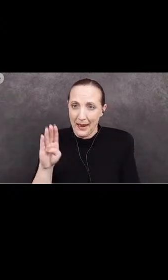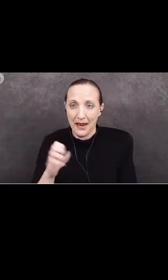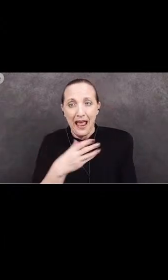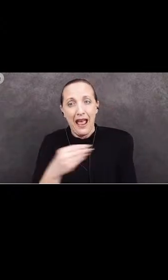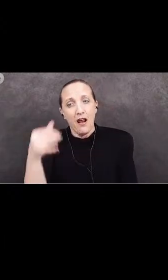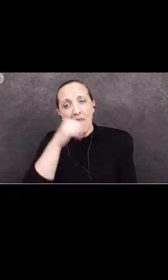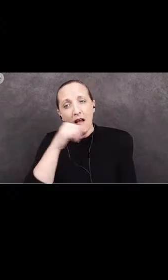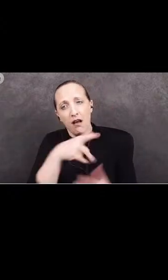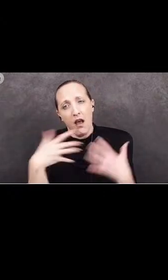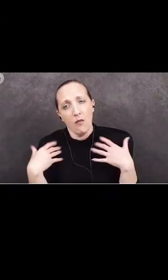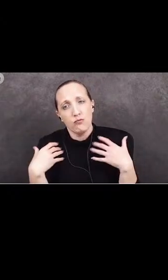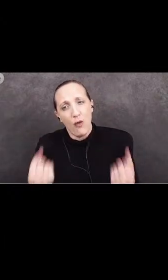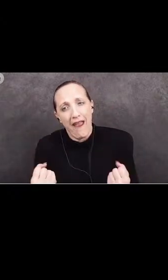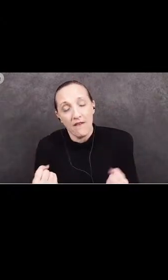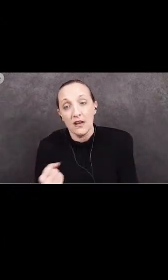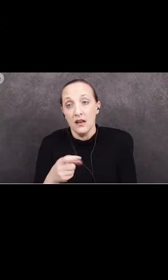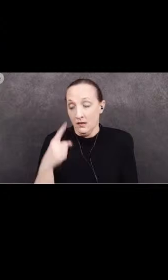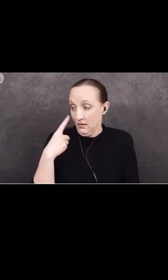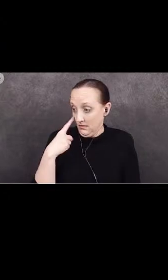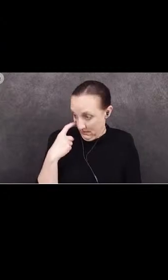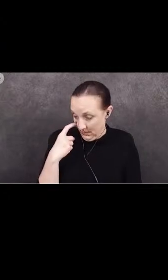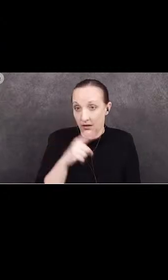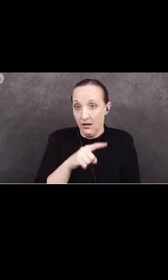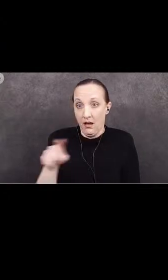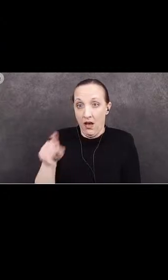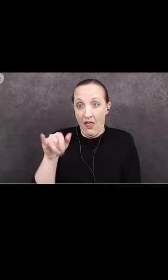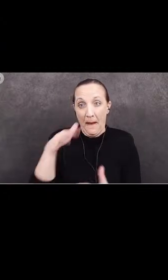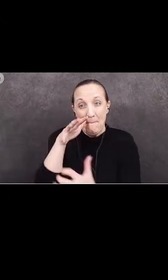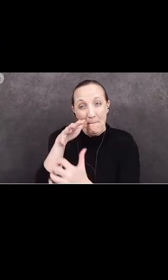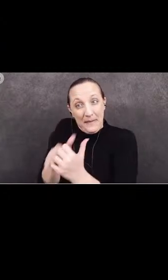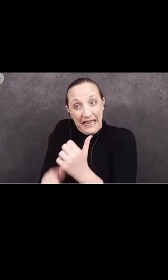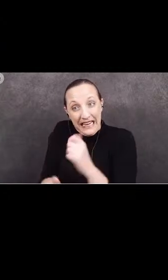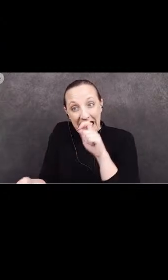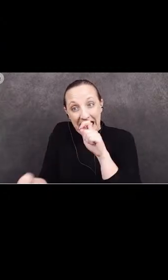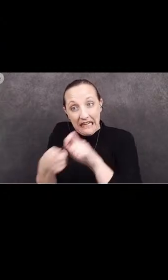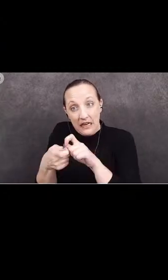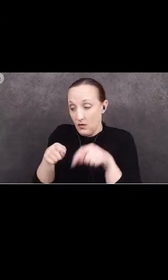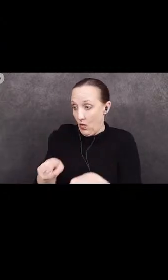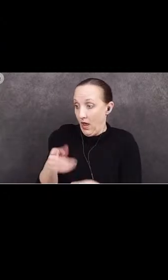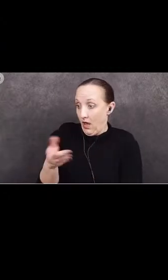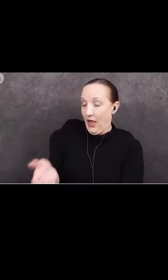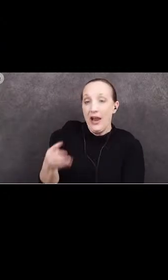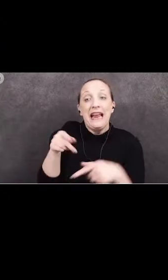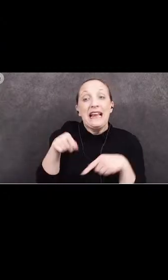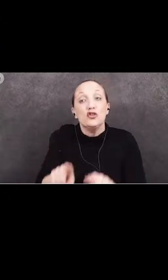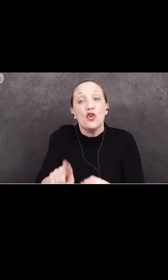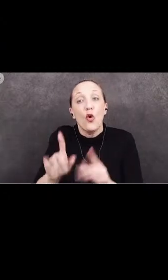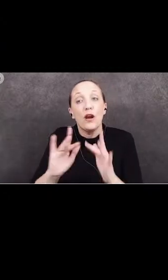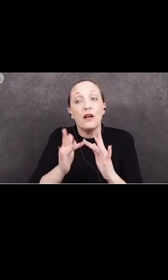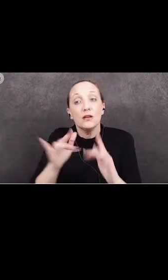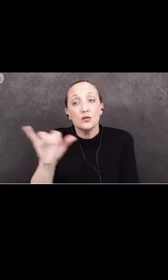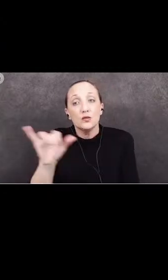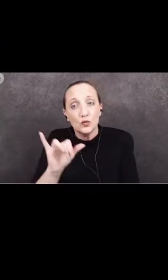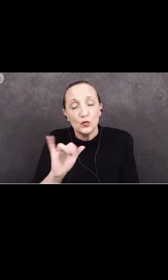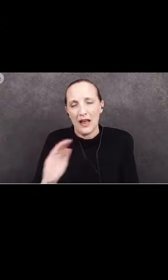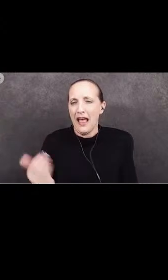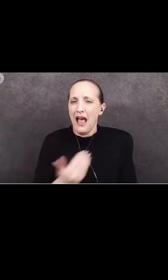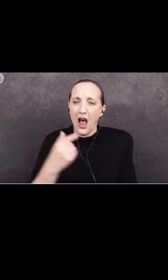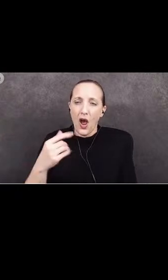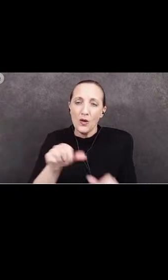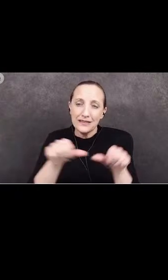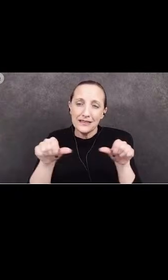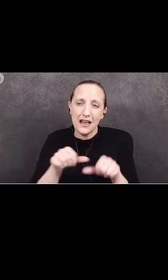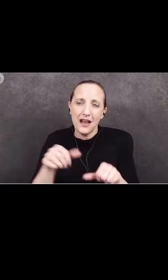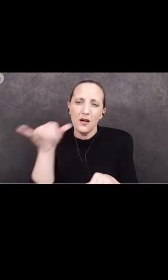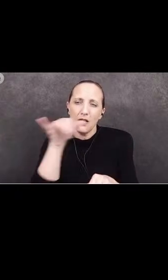has seen first-hand the meanness that some of us have to encounter at our site even while we are in a virtual world. Our site is mentally draining because